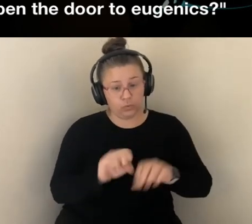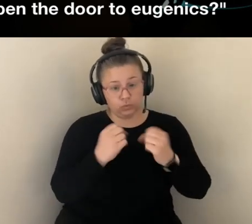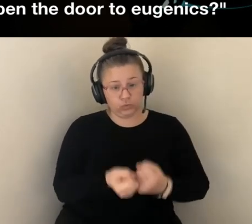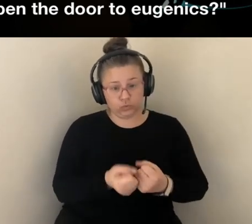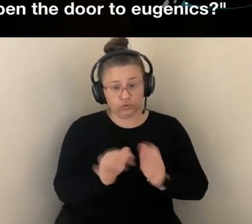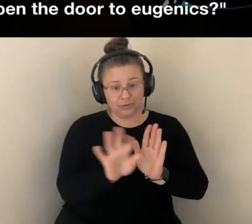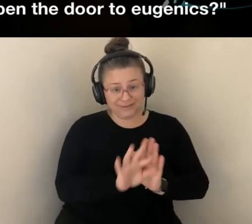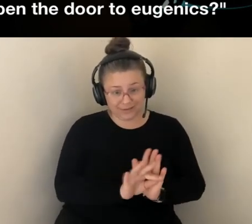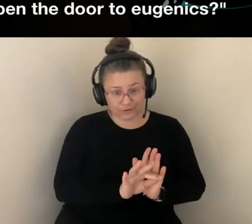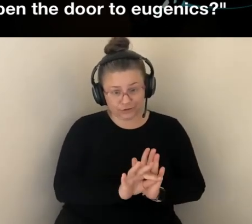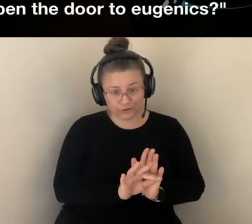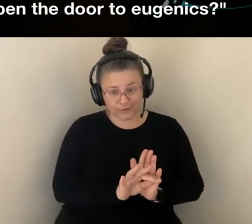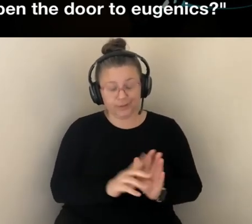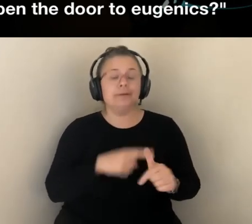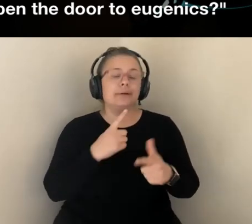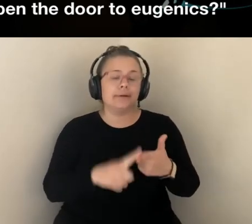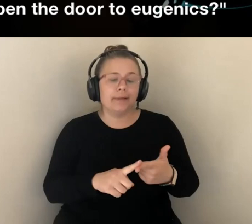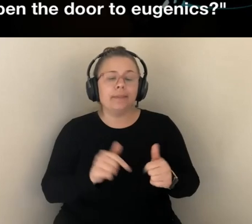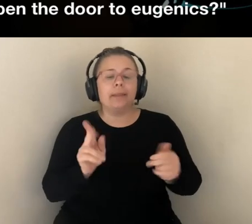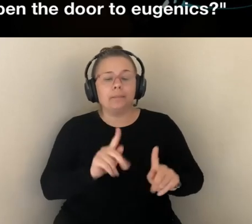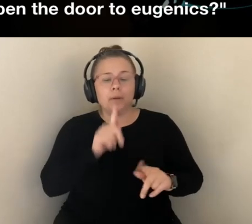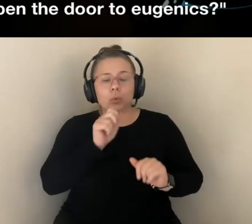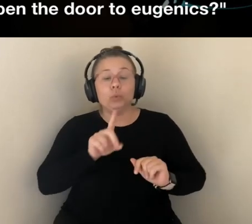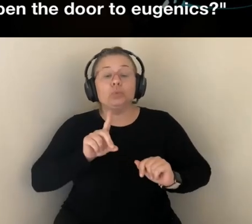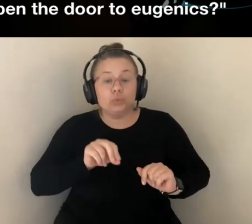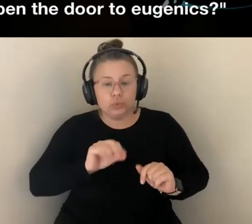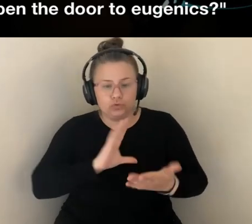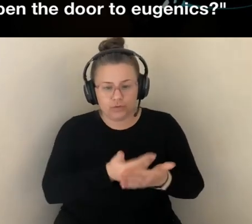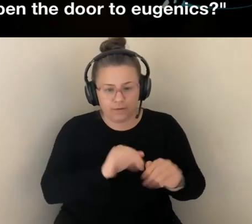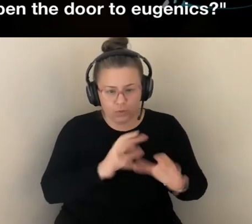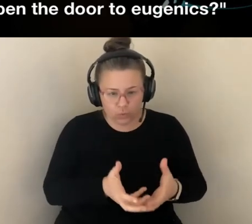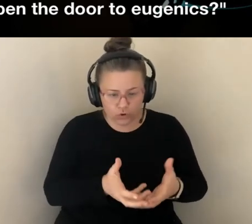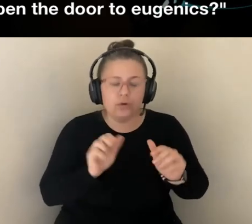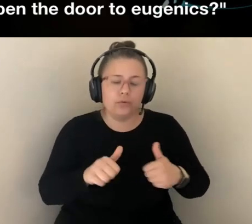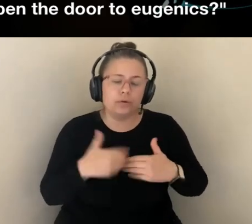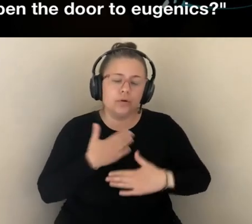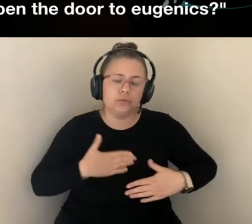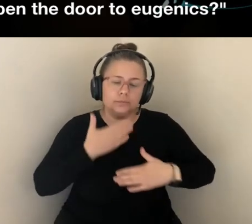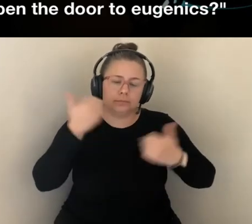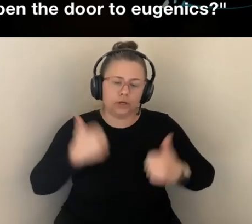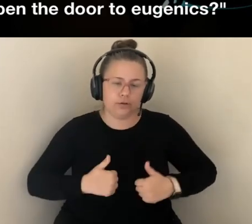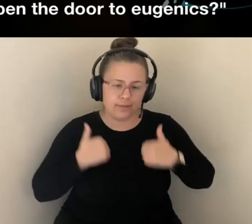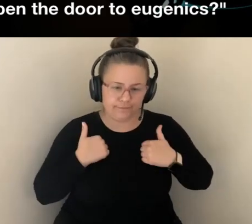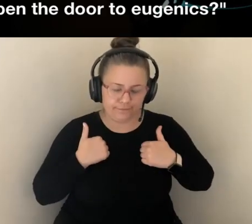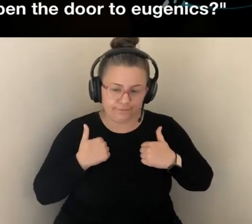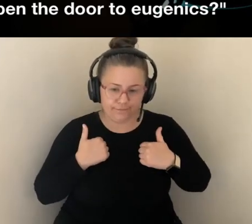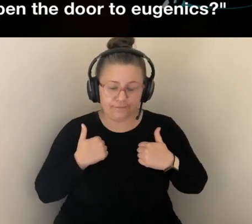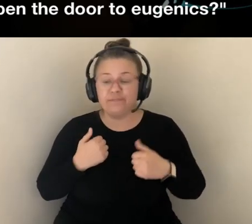ENJOYING BETTER LIVES AND OF CONTRIBUTING TO THE BETTERMENT OF THE LIVES OF OTHERS. THEY TAKE THAT TO BE AN UNEXCEPTIONABLE